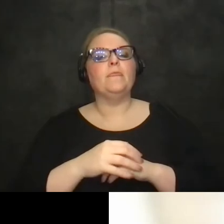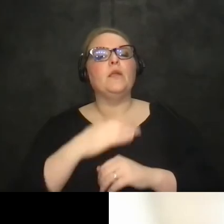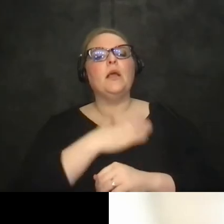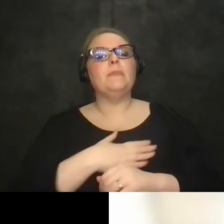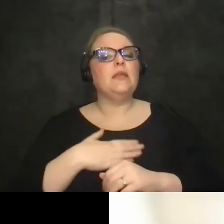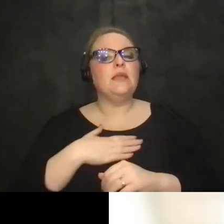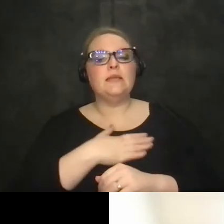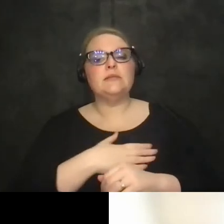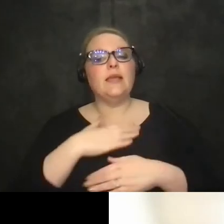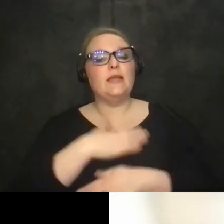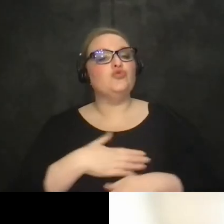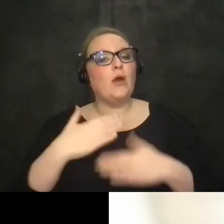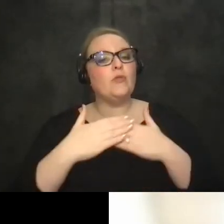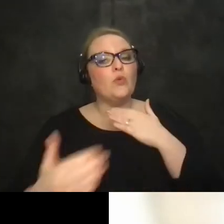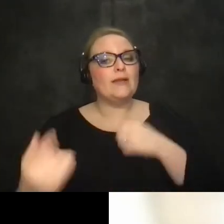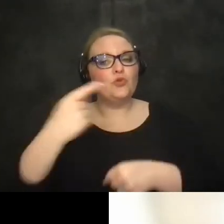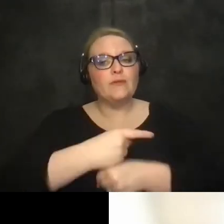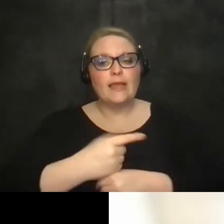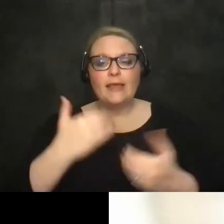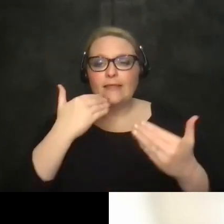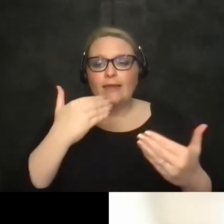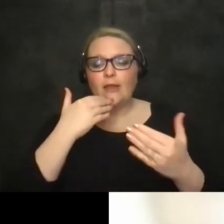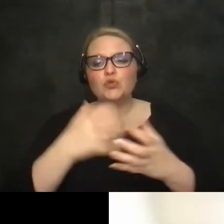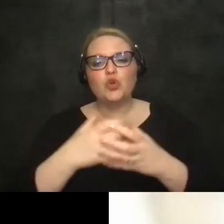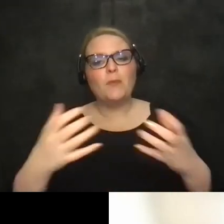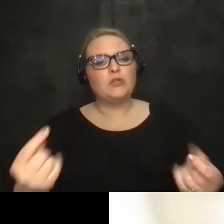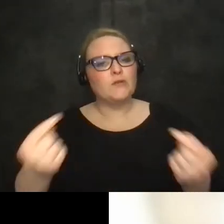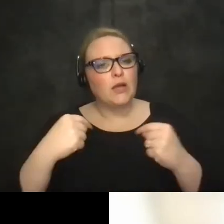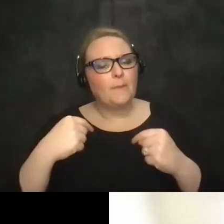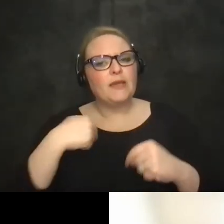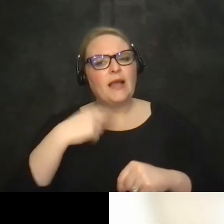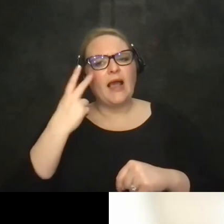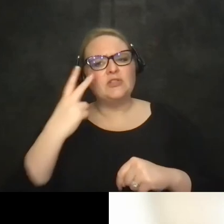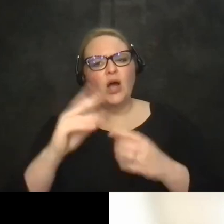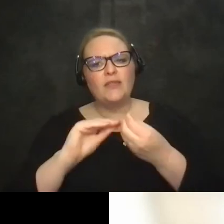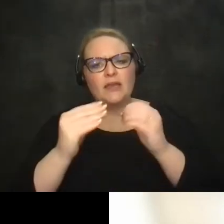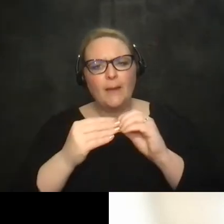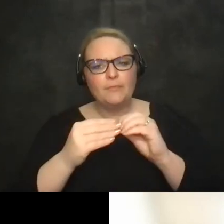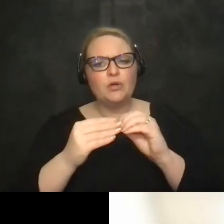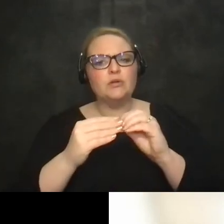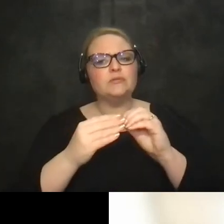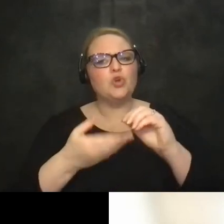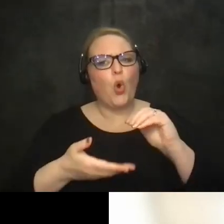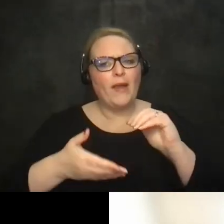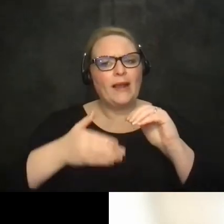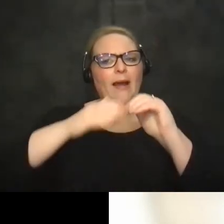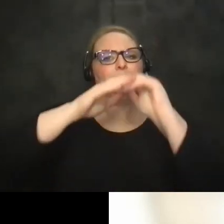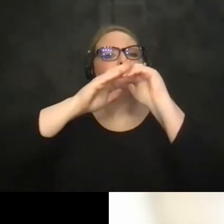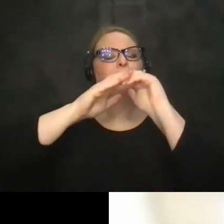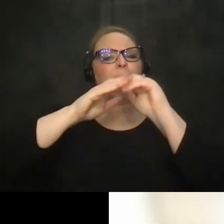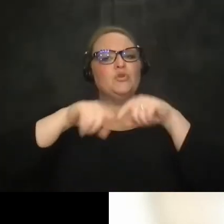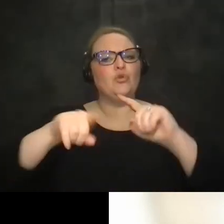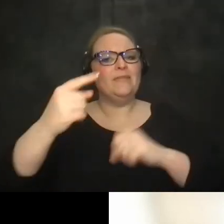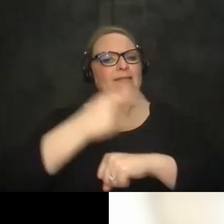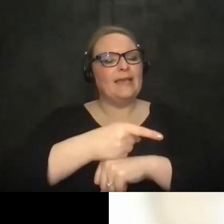uh enjoy the rest of your day thank you so much for attending i saw the numbers going up and up as we were going through the day today